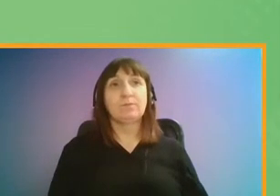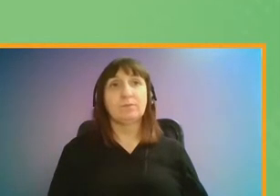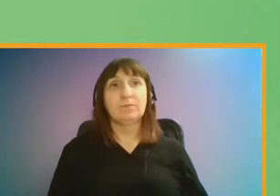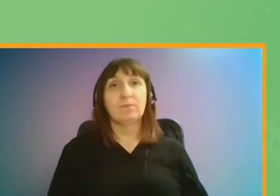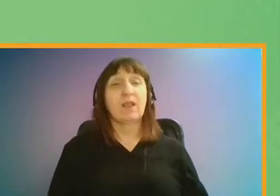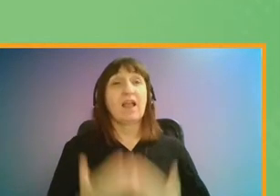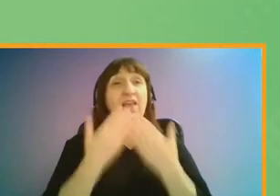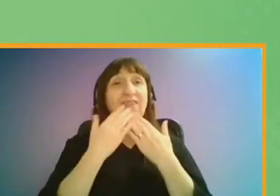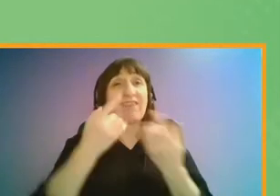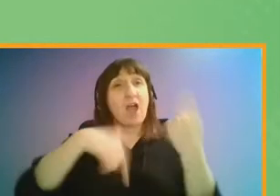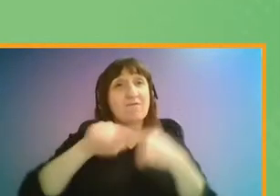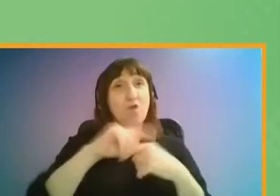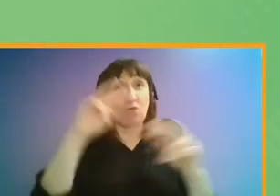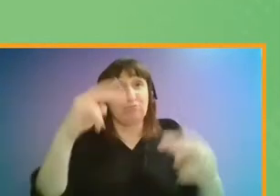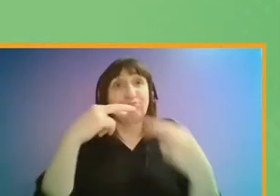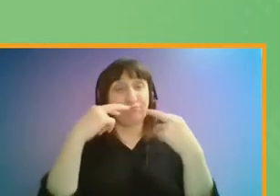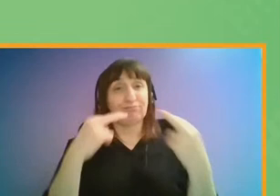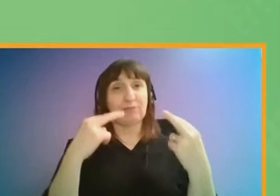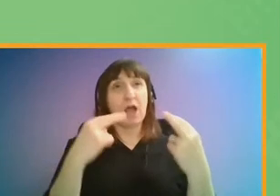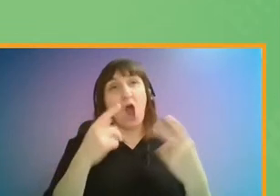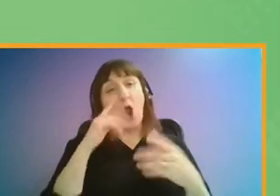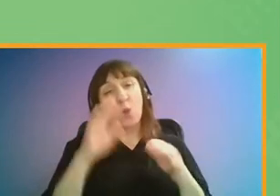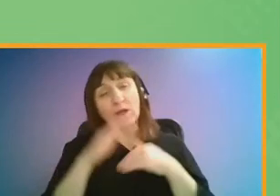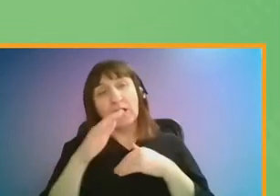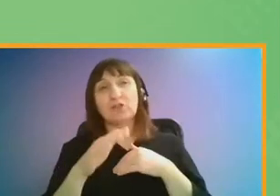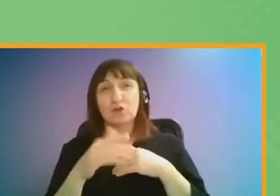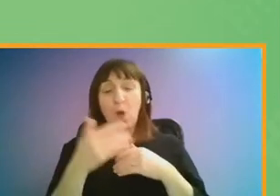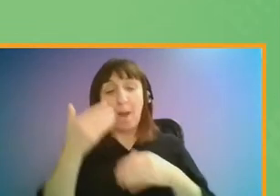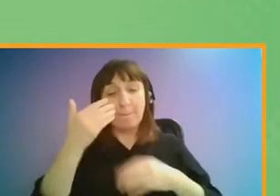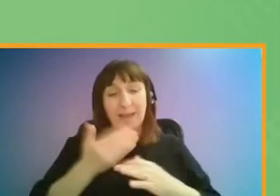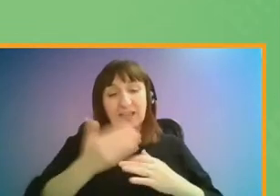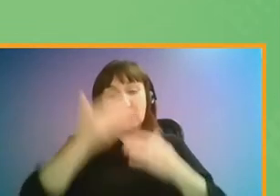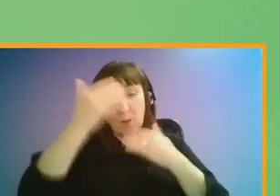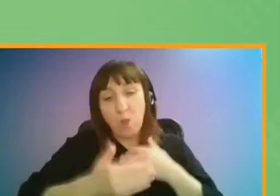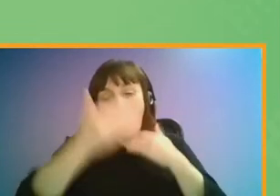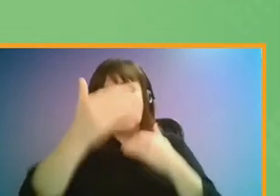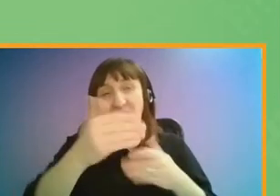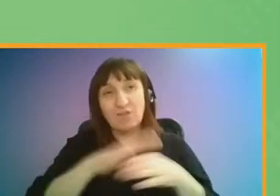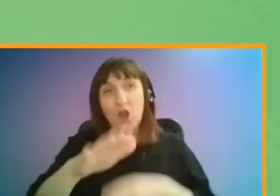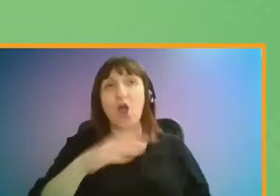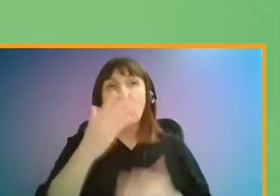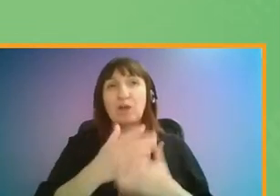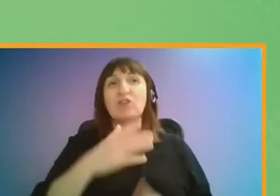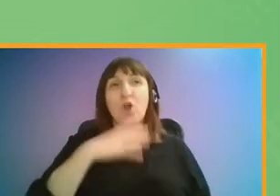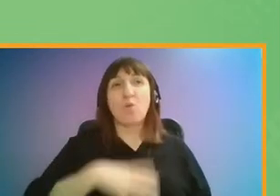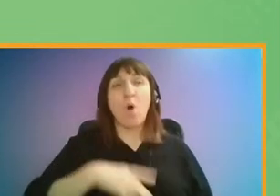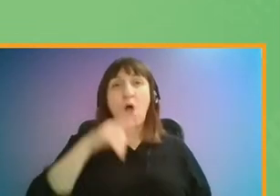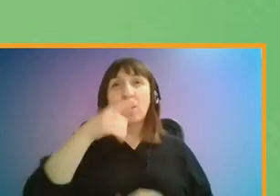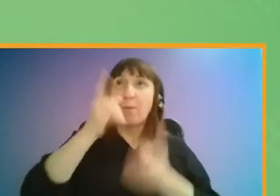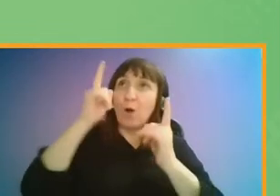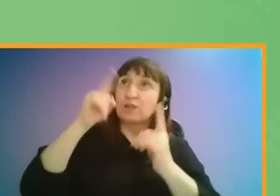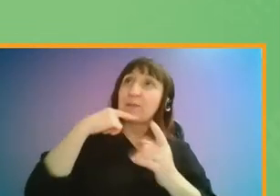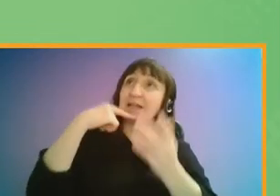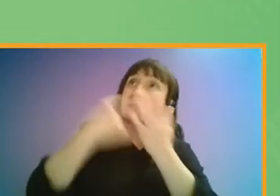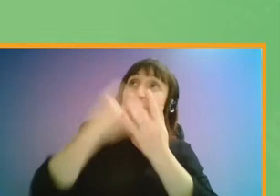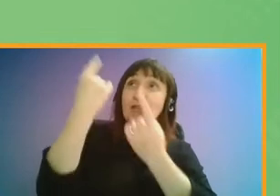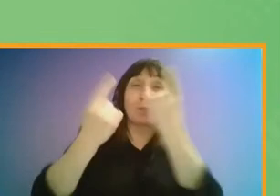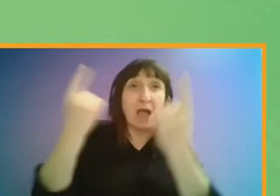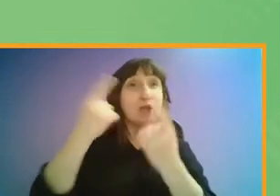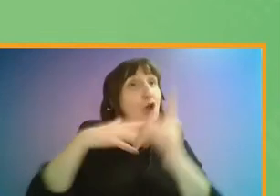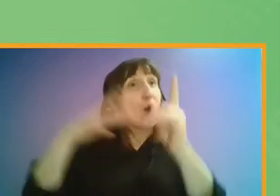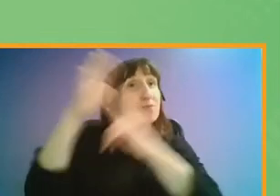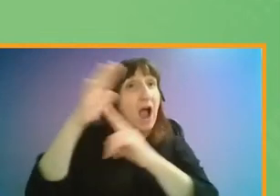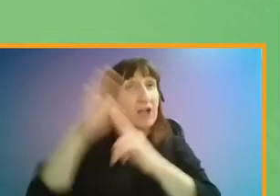Thanks everyone for listening and looking ahead to the medium and long term future, we basically want policy makers and decision makers to